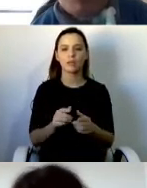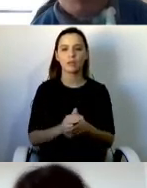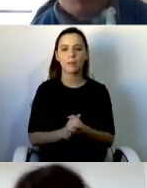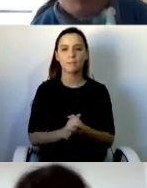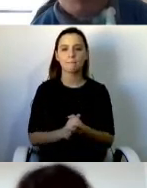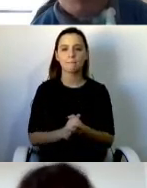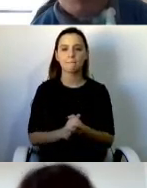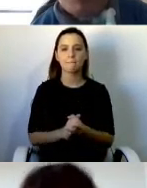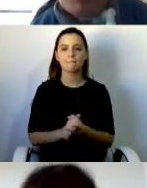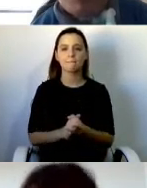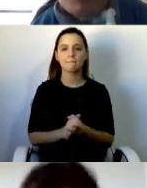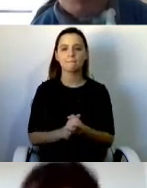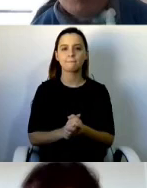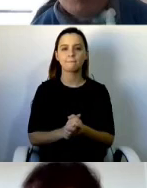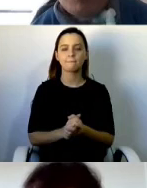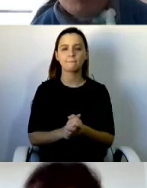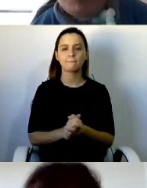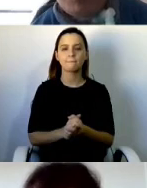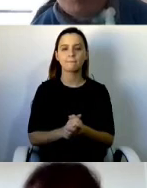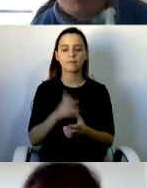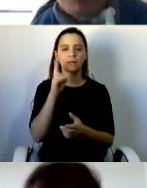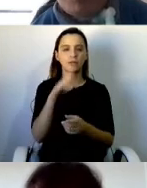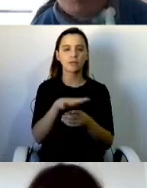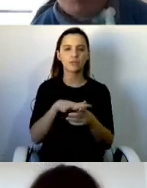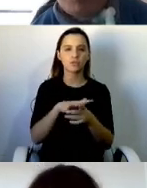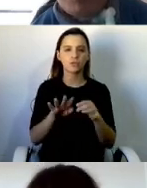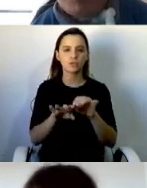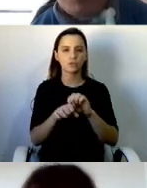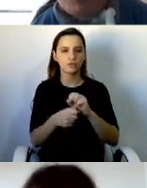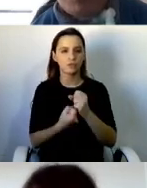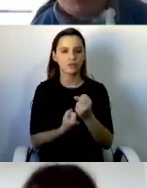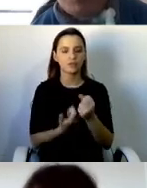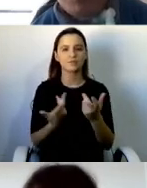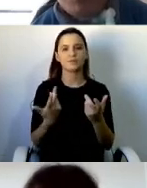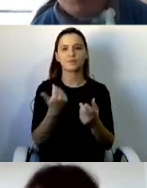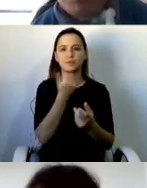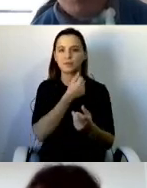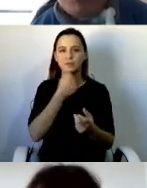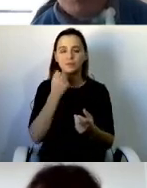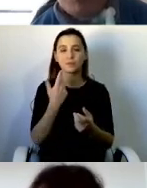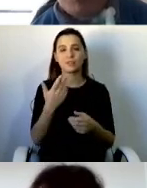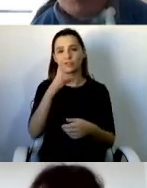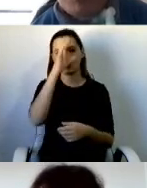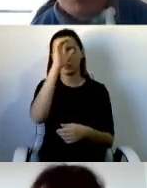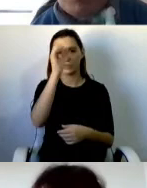as a burden to the state. But it is our problem that we cannot access